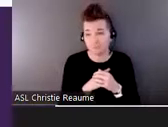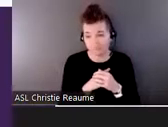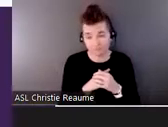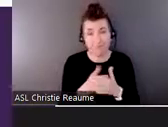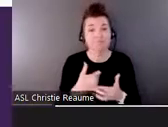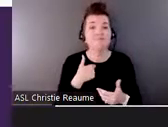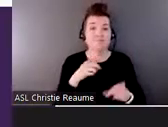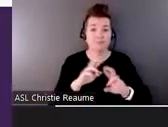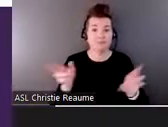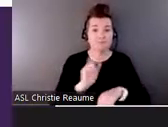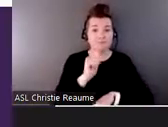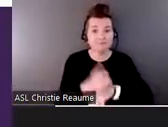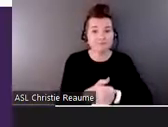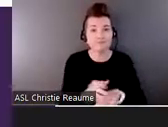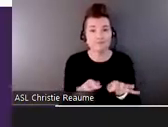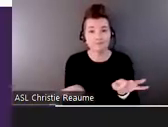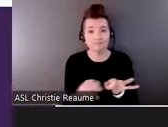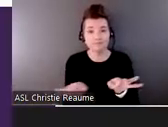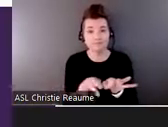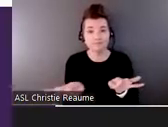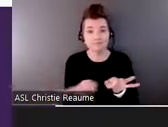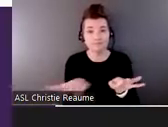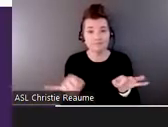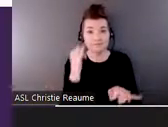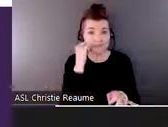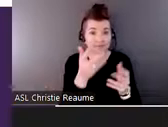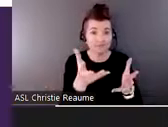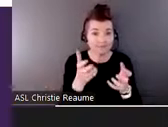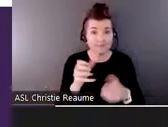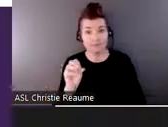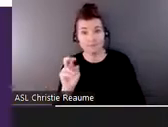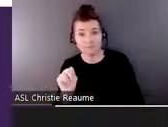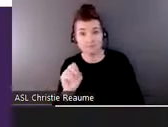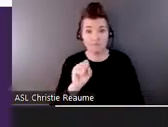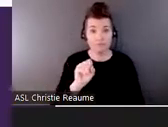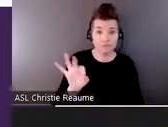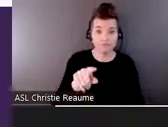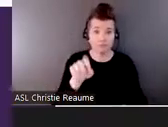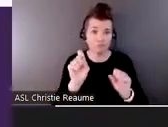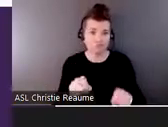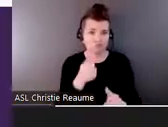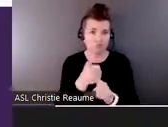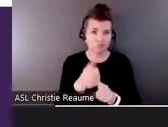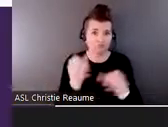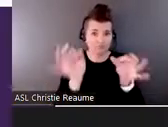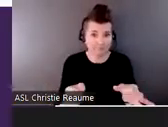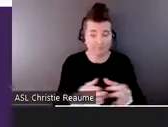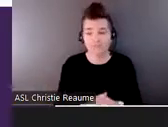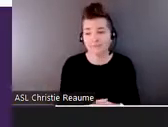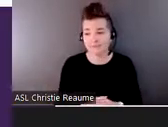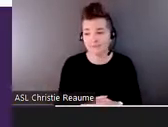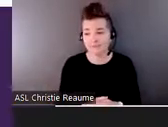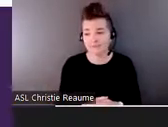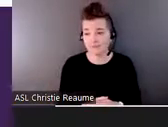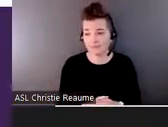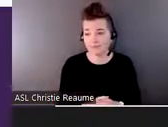on the bottom for the transcript. If you want to just turn that on or off on your screen, you have that ability to do that as well. If